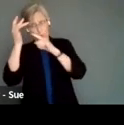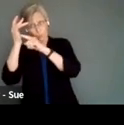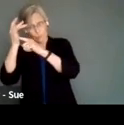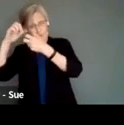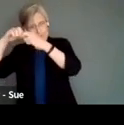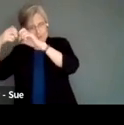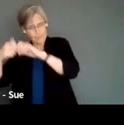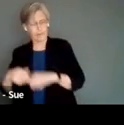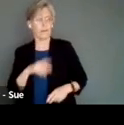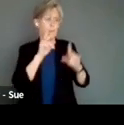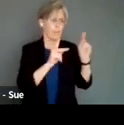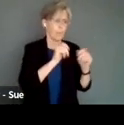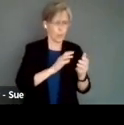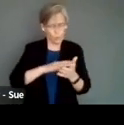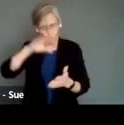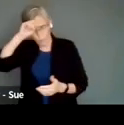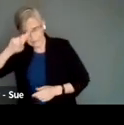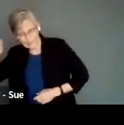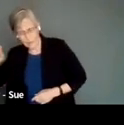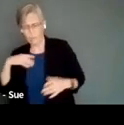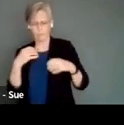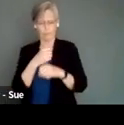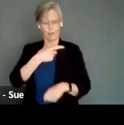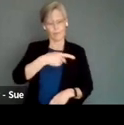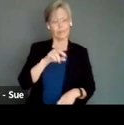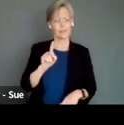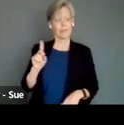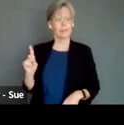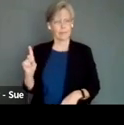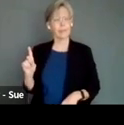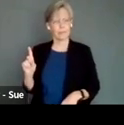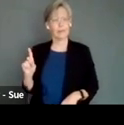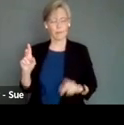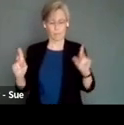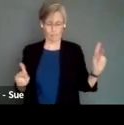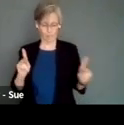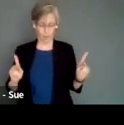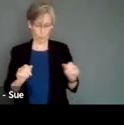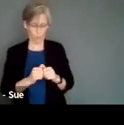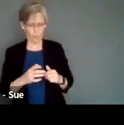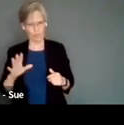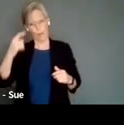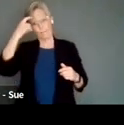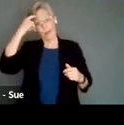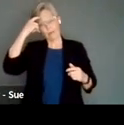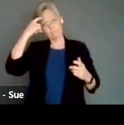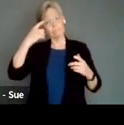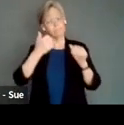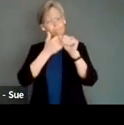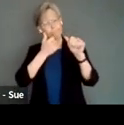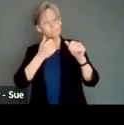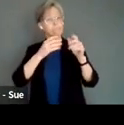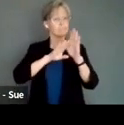but people with learning disabilities, but this is PDD. So basically, when you're dealing with people with developmental disabilities, you have to think about